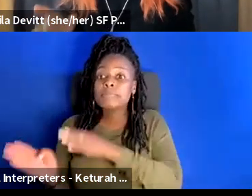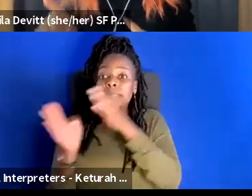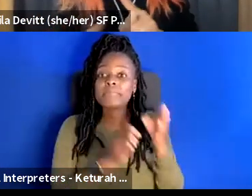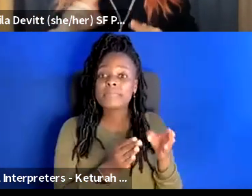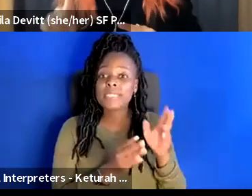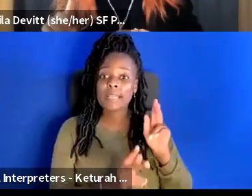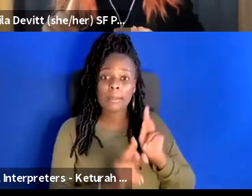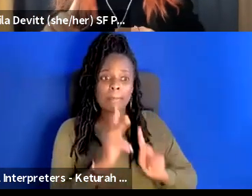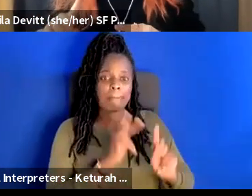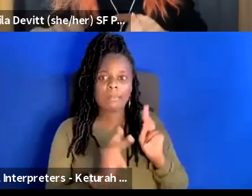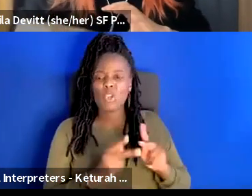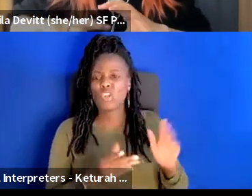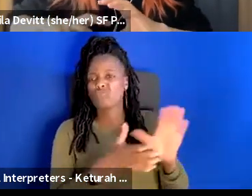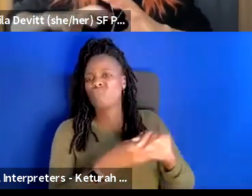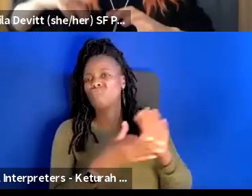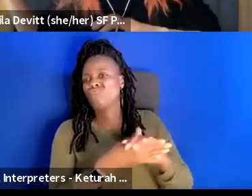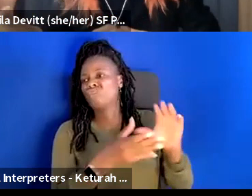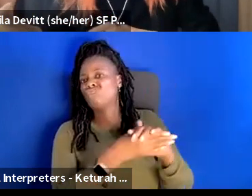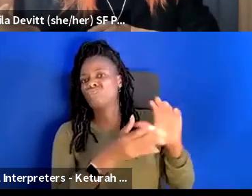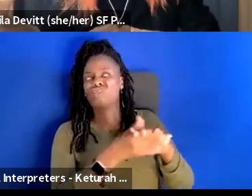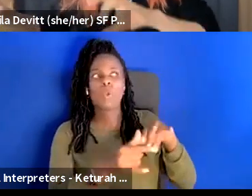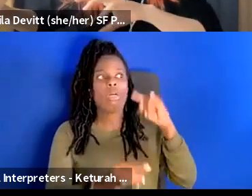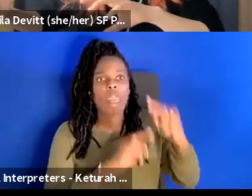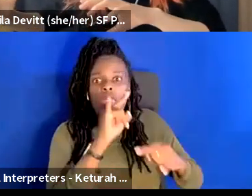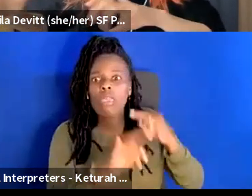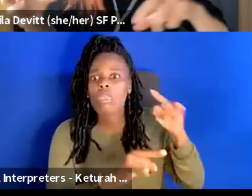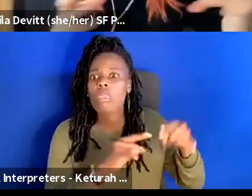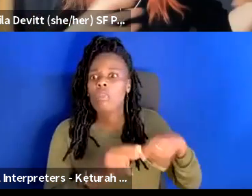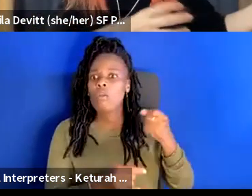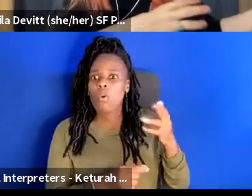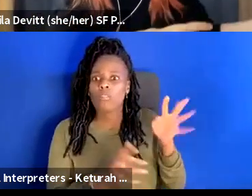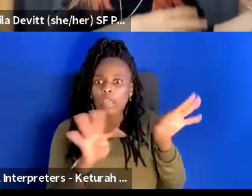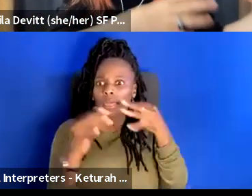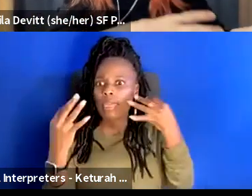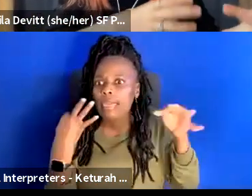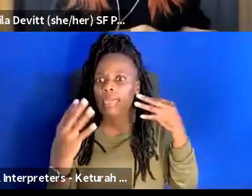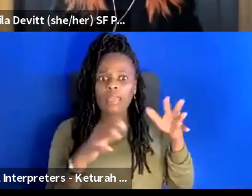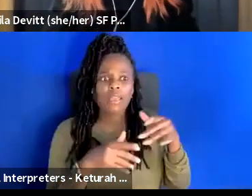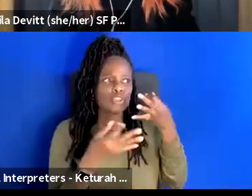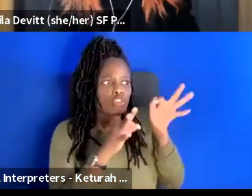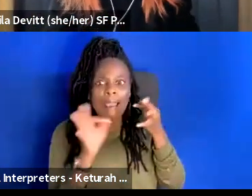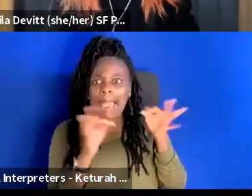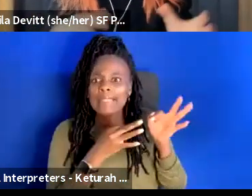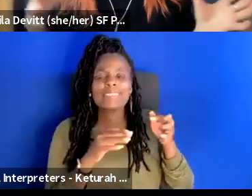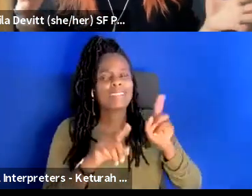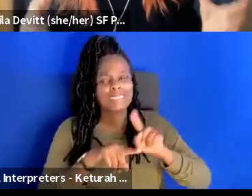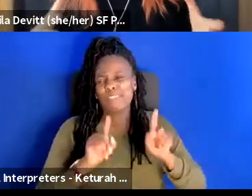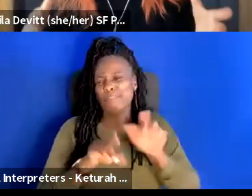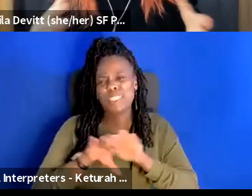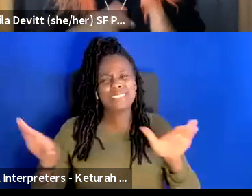being disruptive in a way that is not engaged and that is distracting other people from the enjoyment of the show